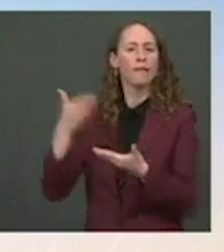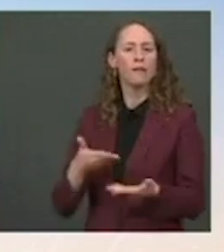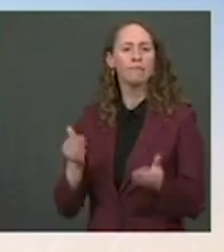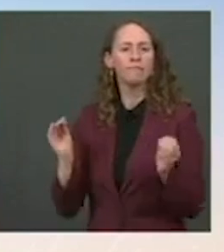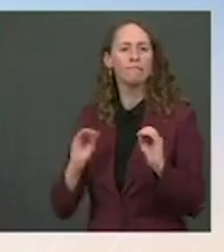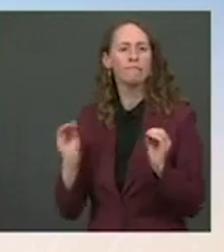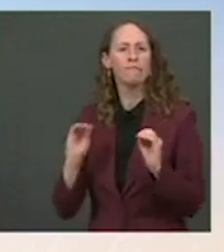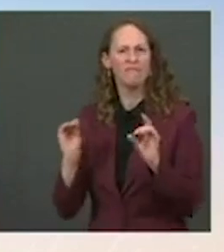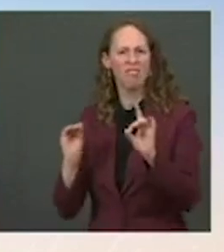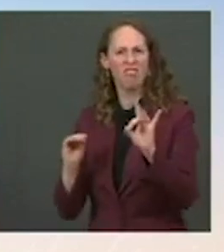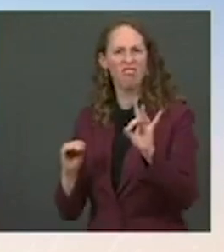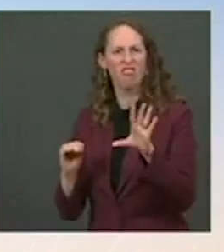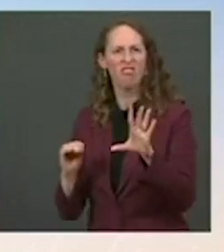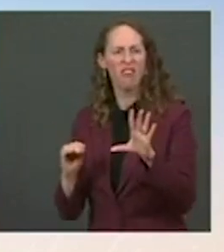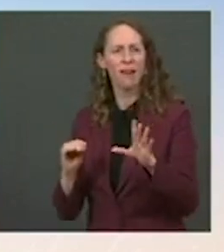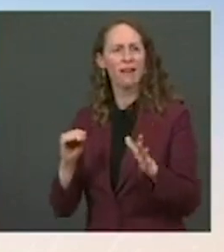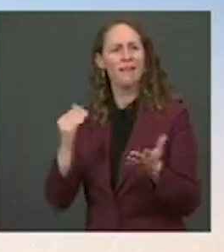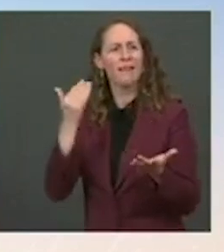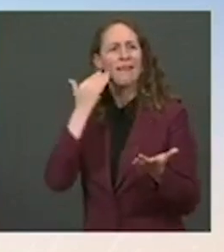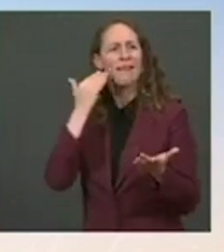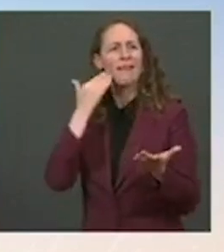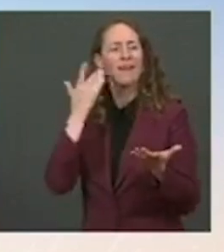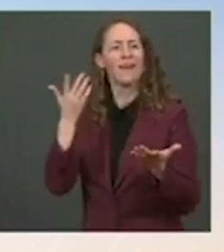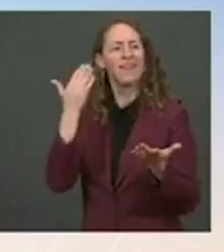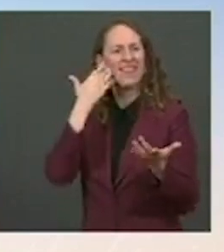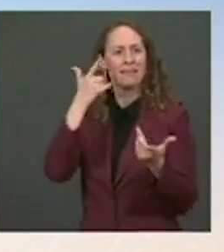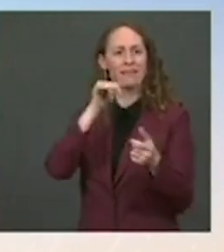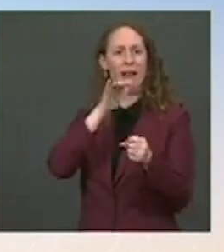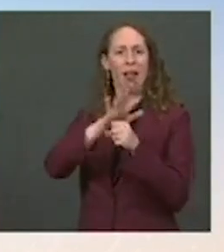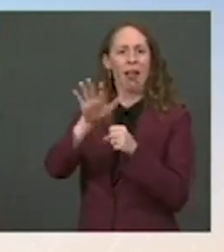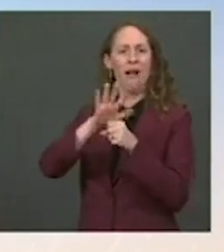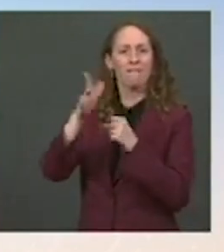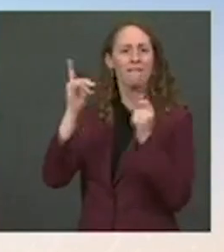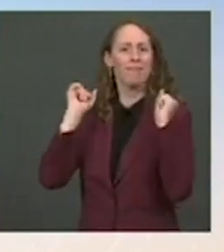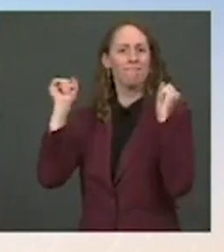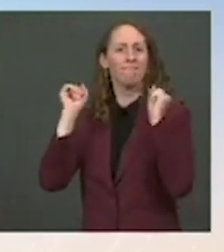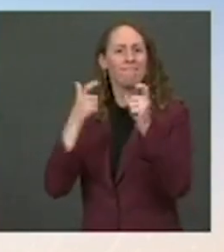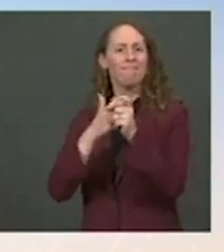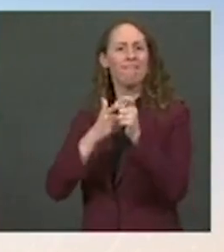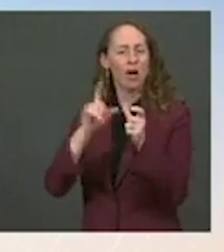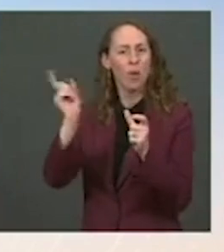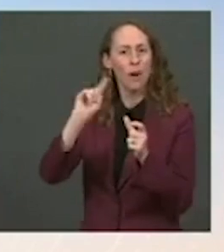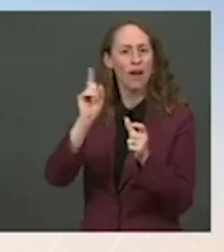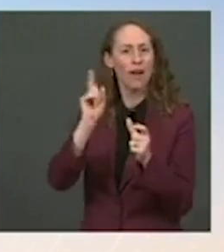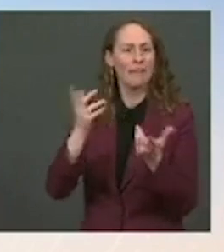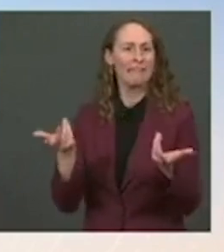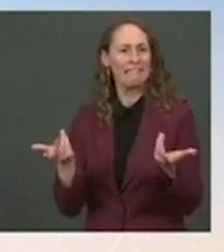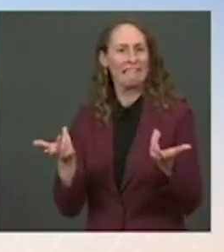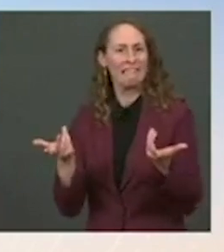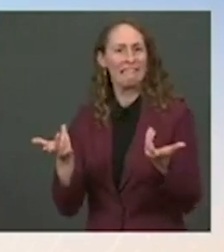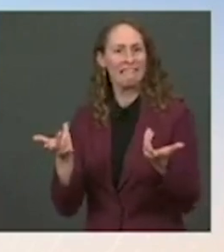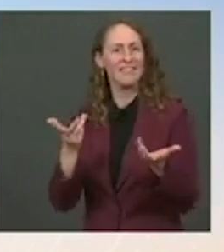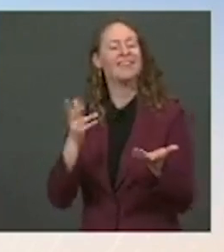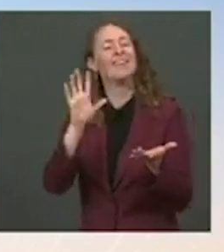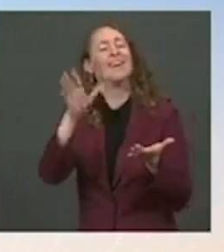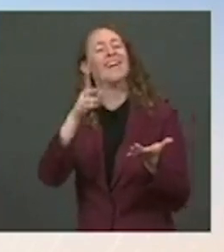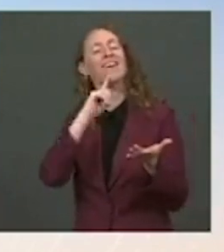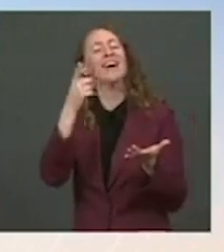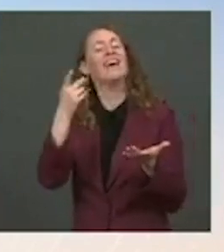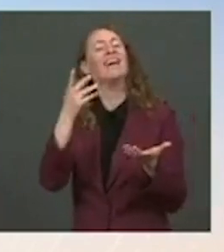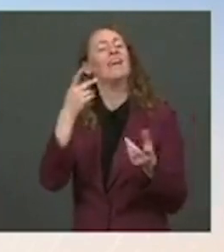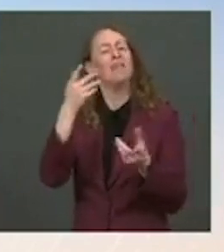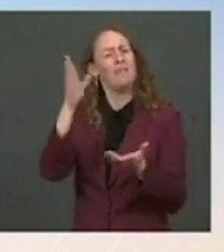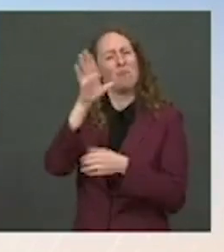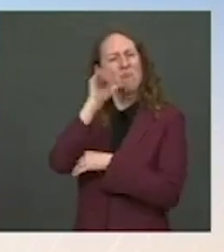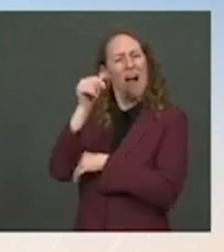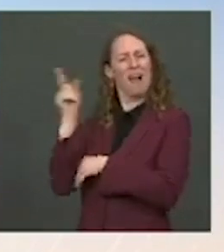short — the treadmill that's delayed. the treadmill, probably. But the serious point is, why didn't the president act sooner